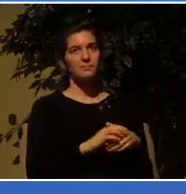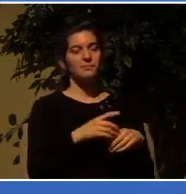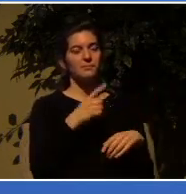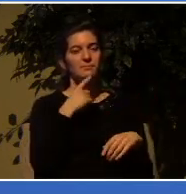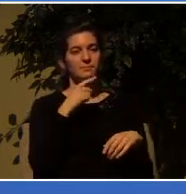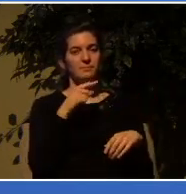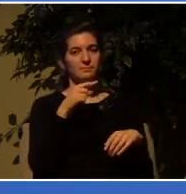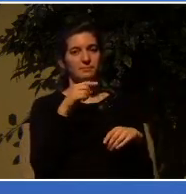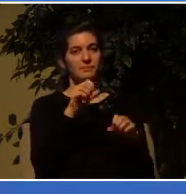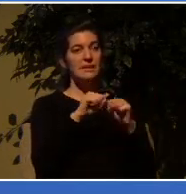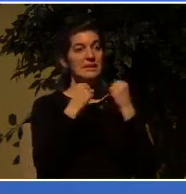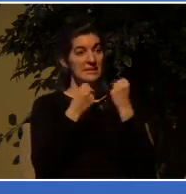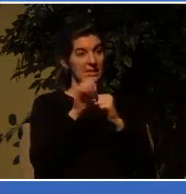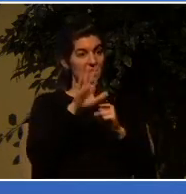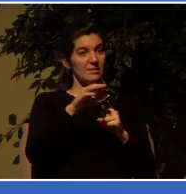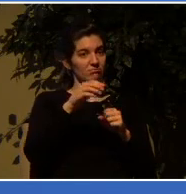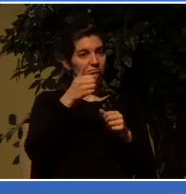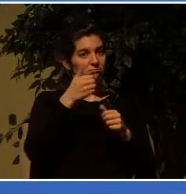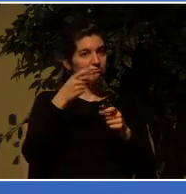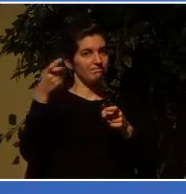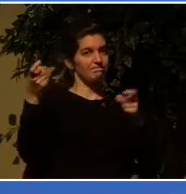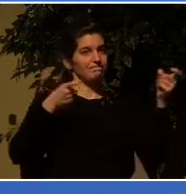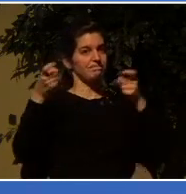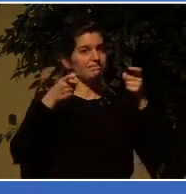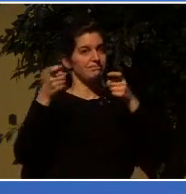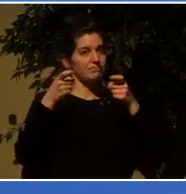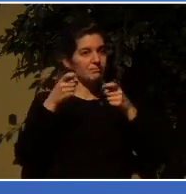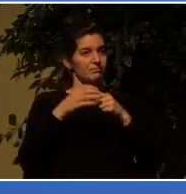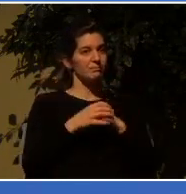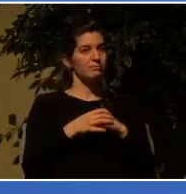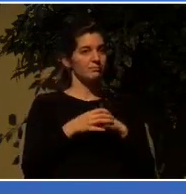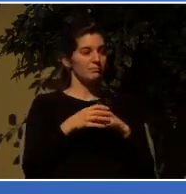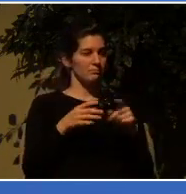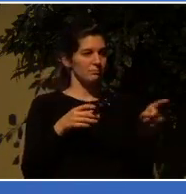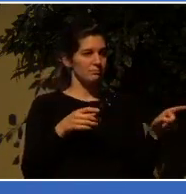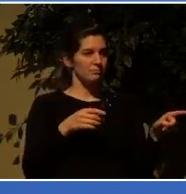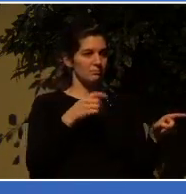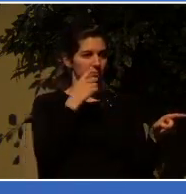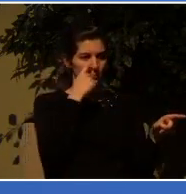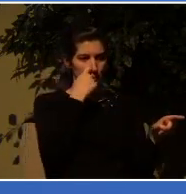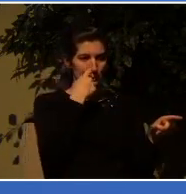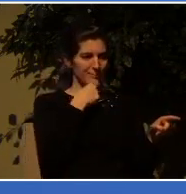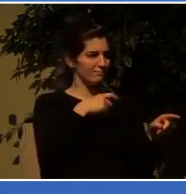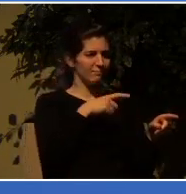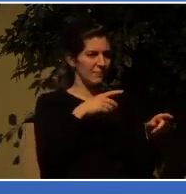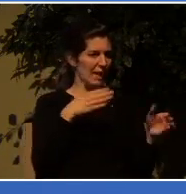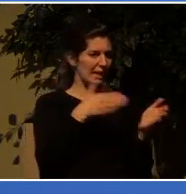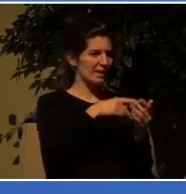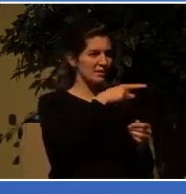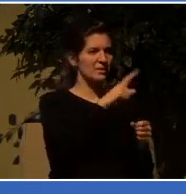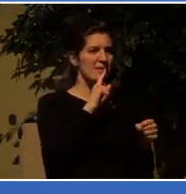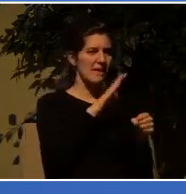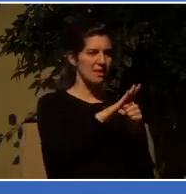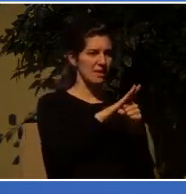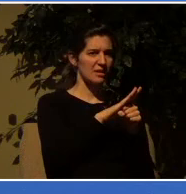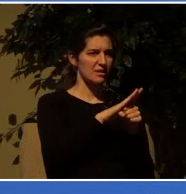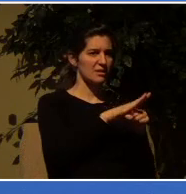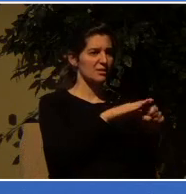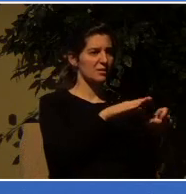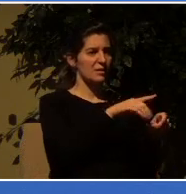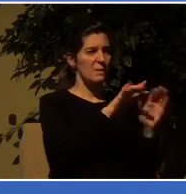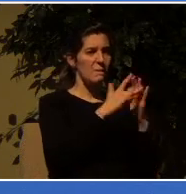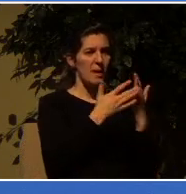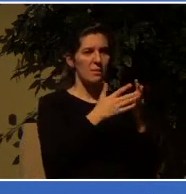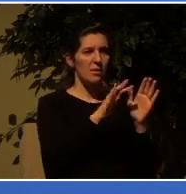sparked by a community covenant at Trinity Western University in Langley. That covenant prohibits students and staff from sex outside of marriage